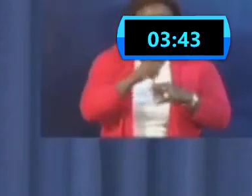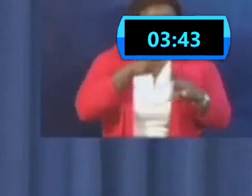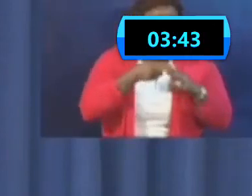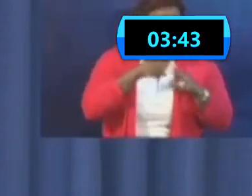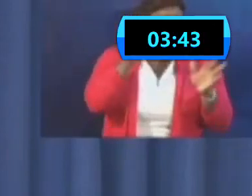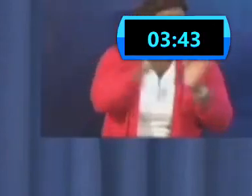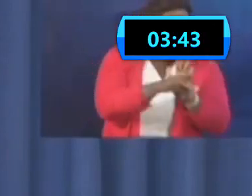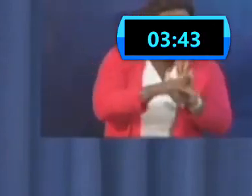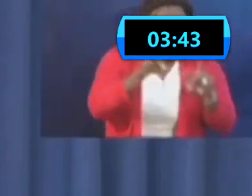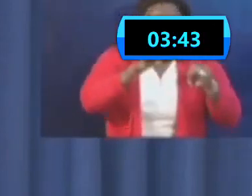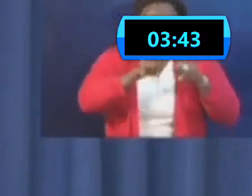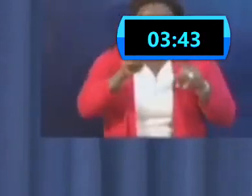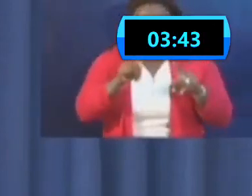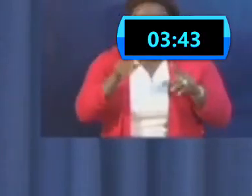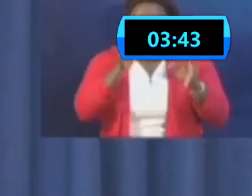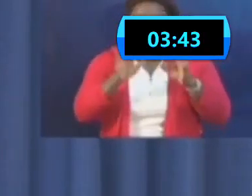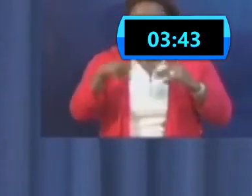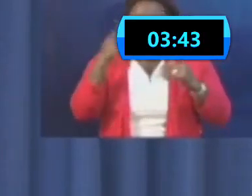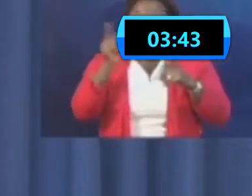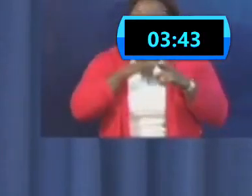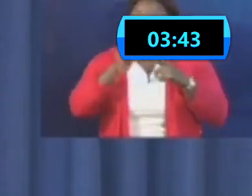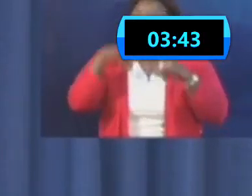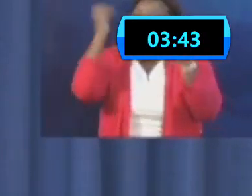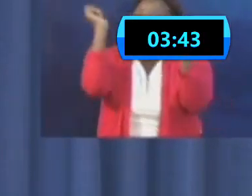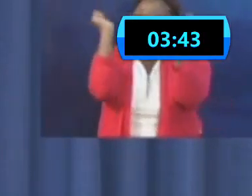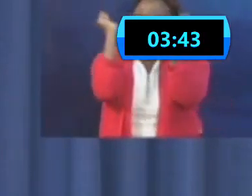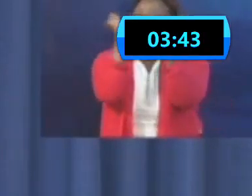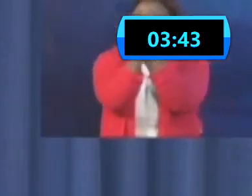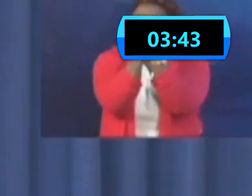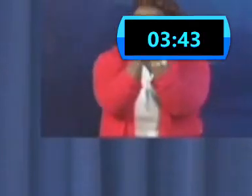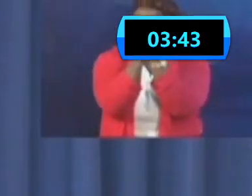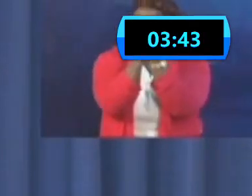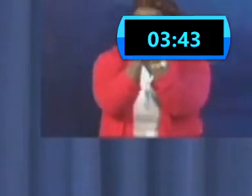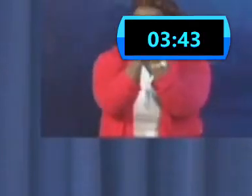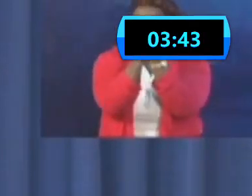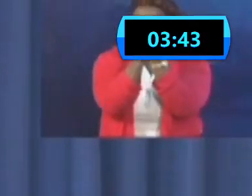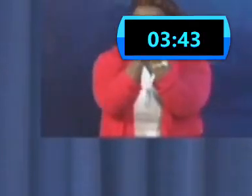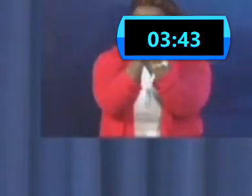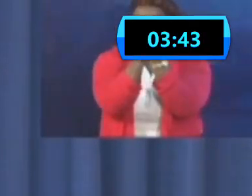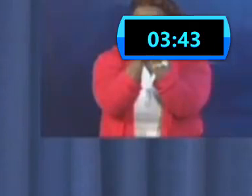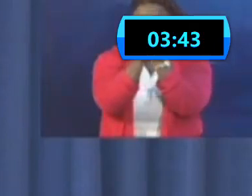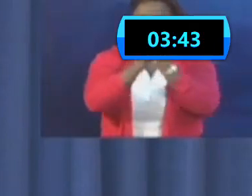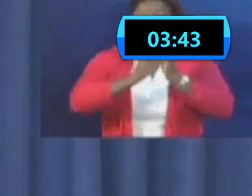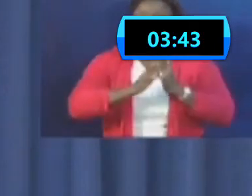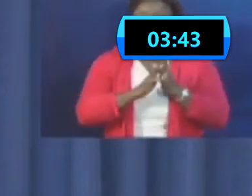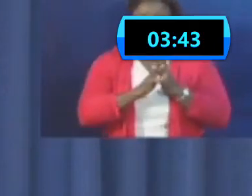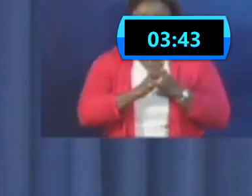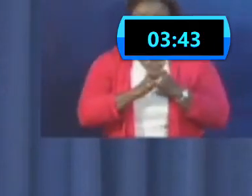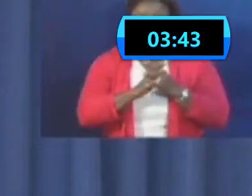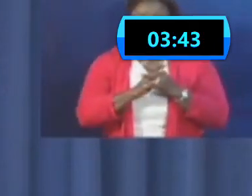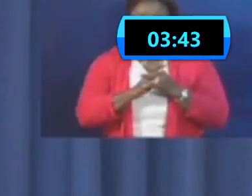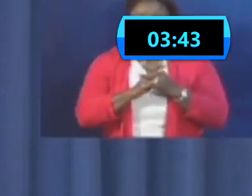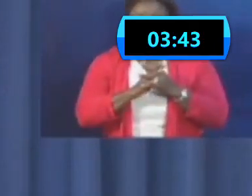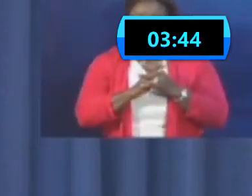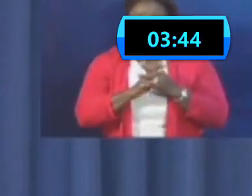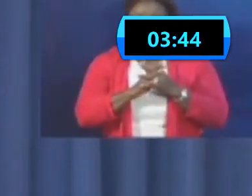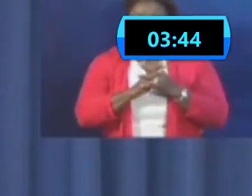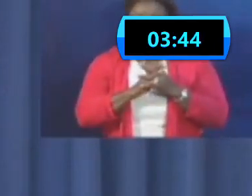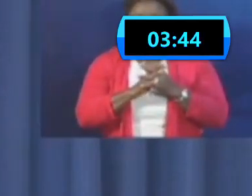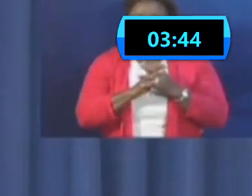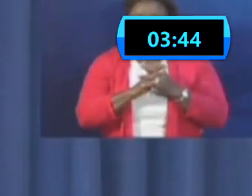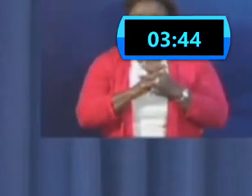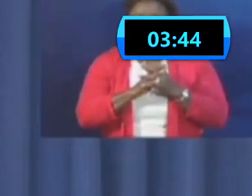But if you do that, there are certain consequences. It is the consequence that compels you to stay there.